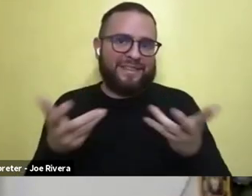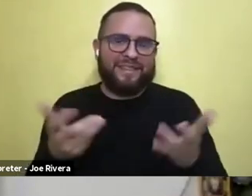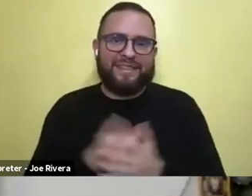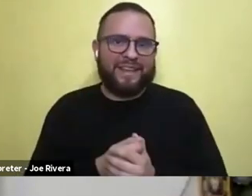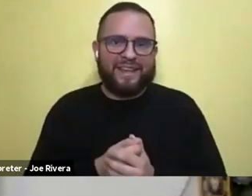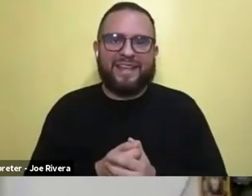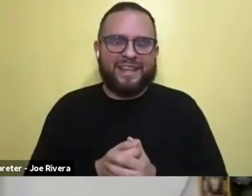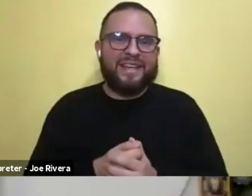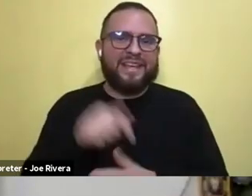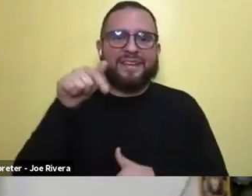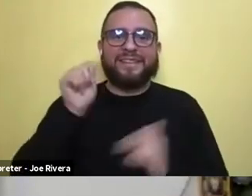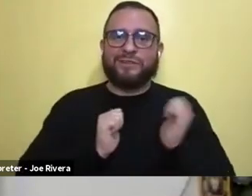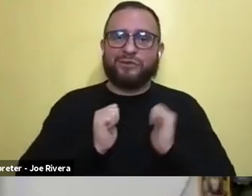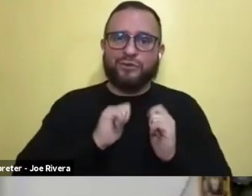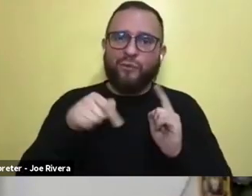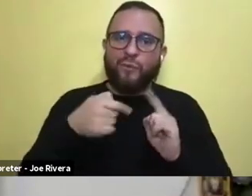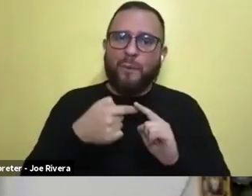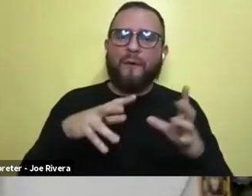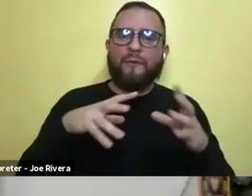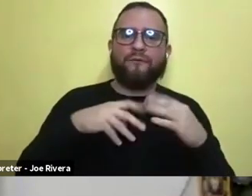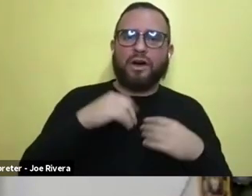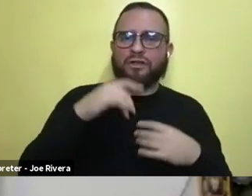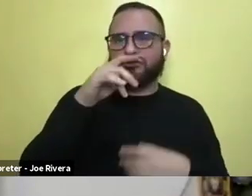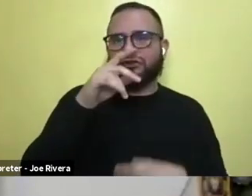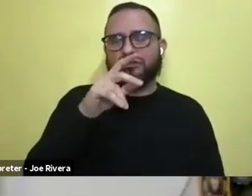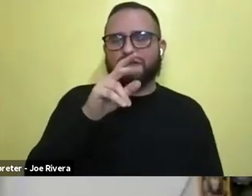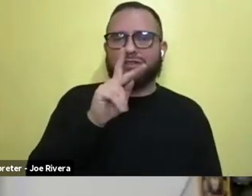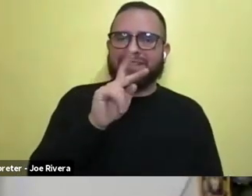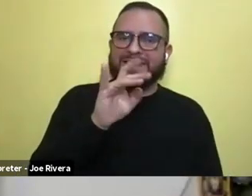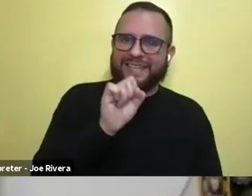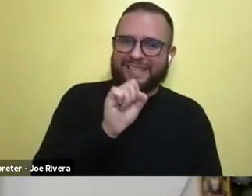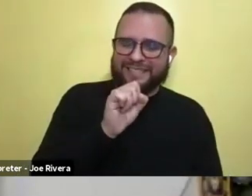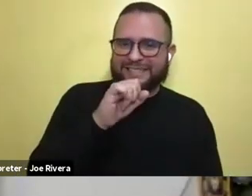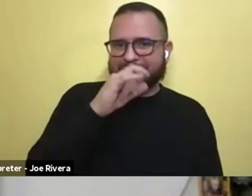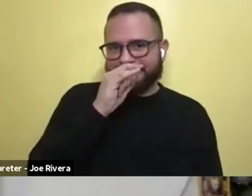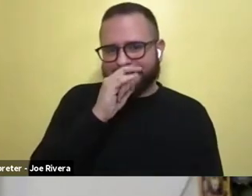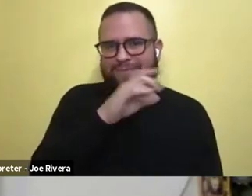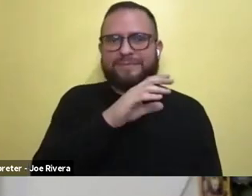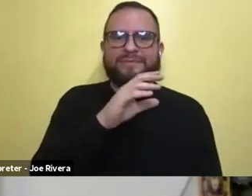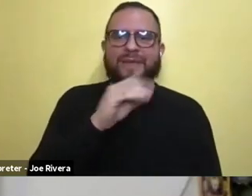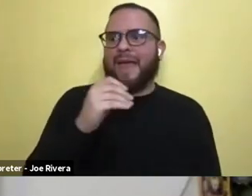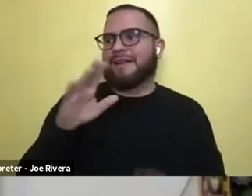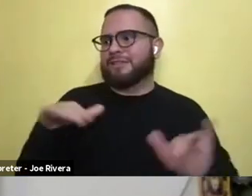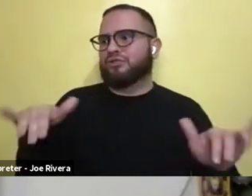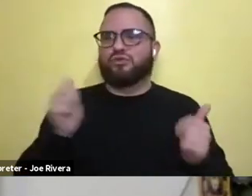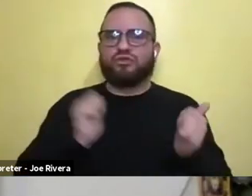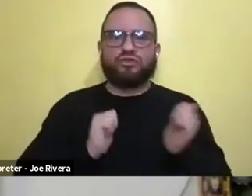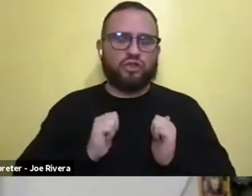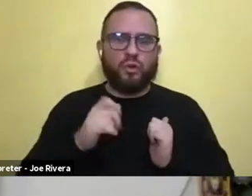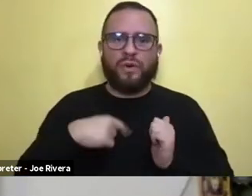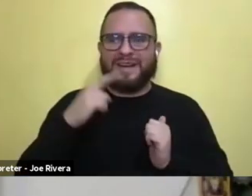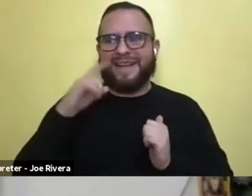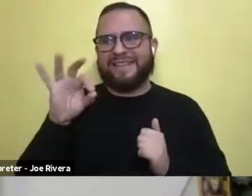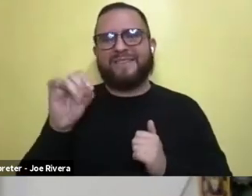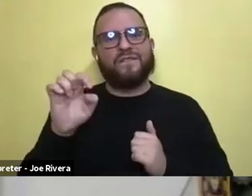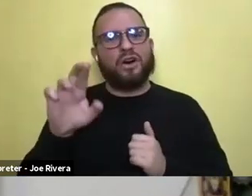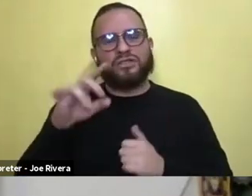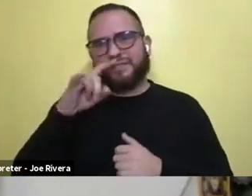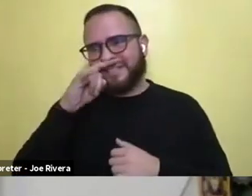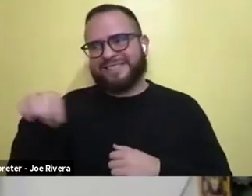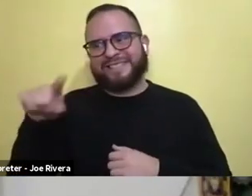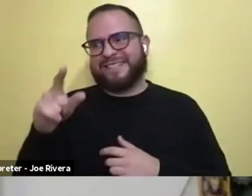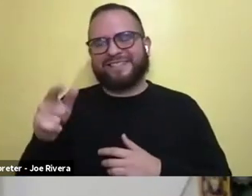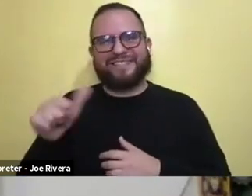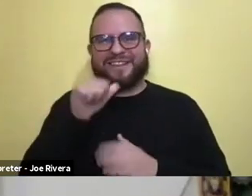you know, this show about foster kids and, um, it's a children's show and foster kids are, I would say are underrepresented in